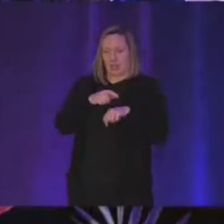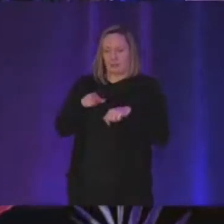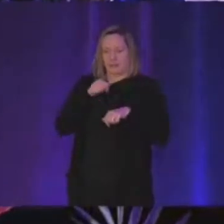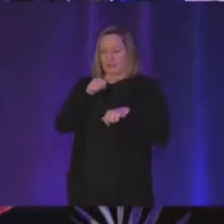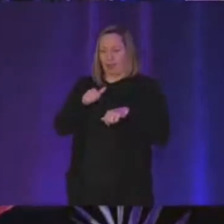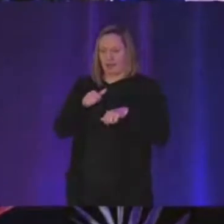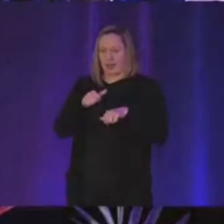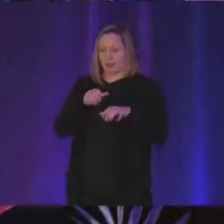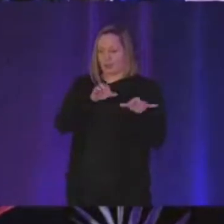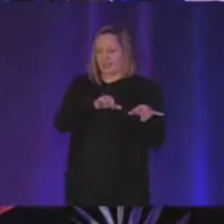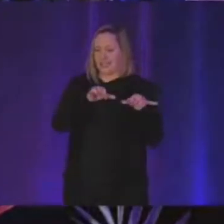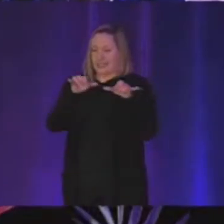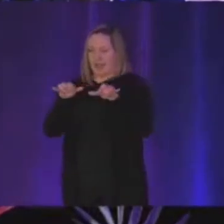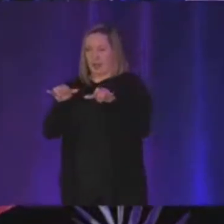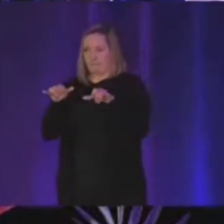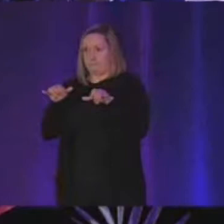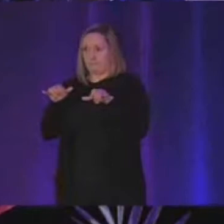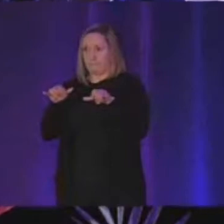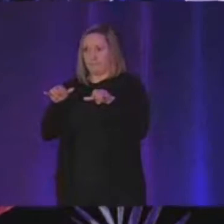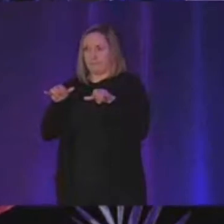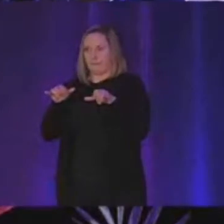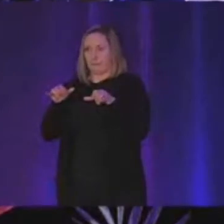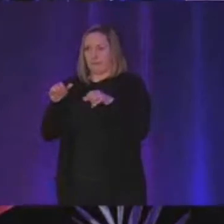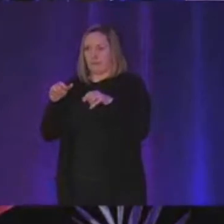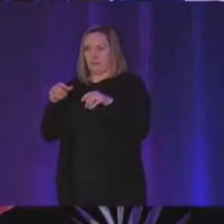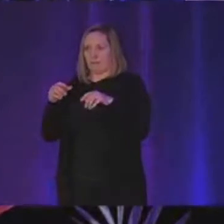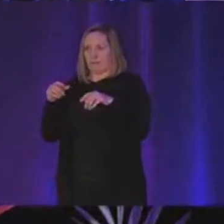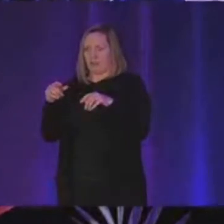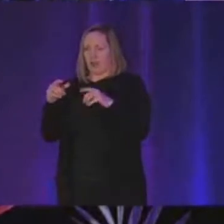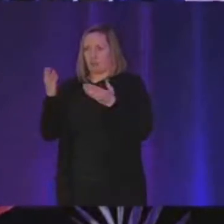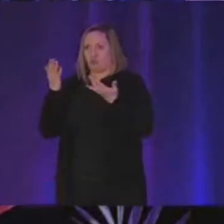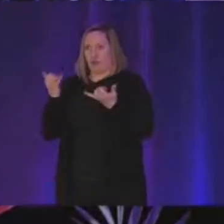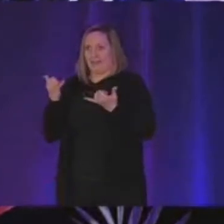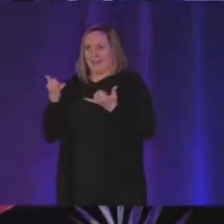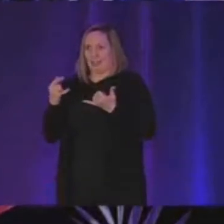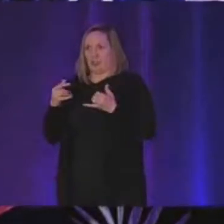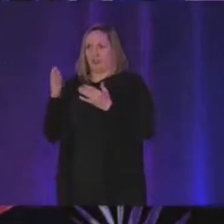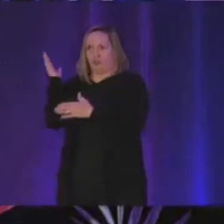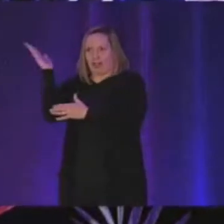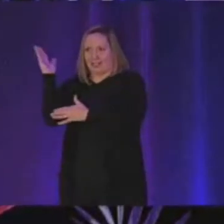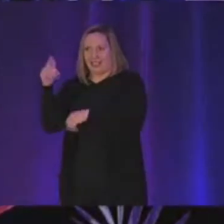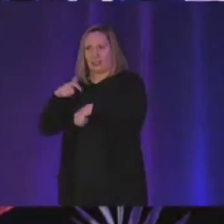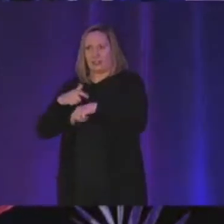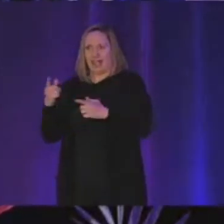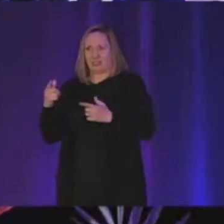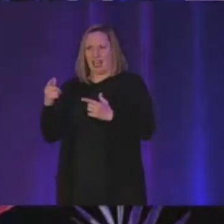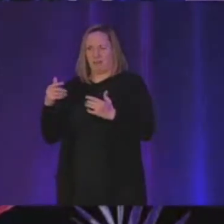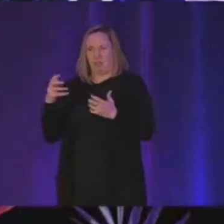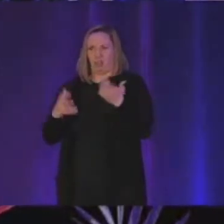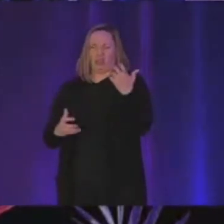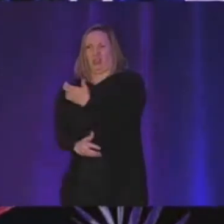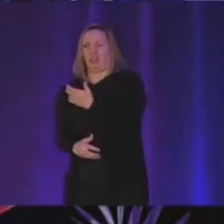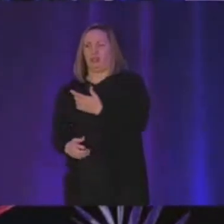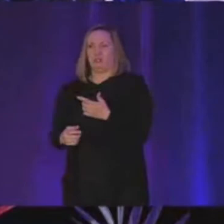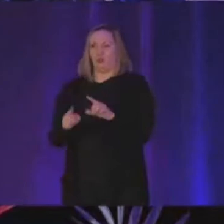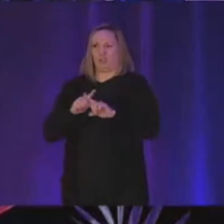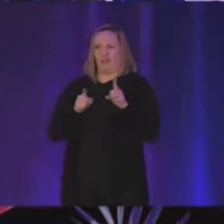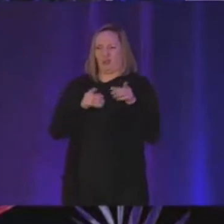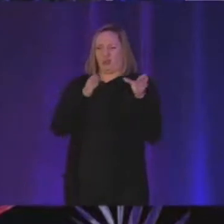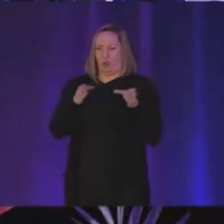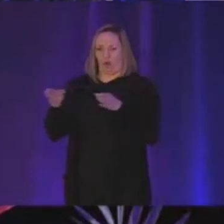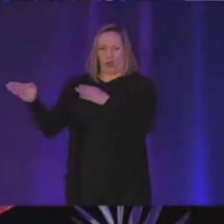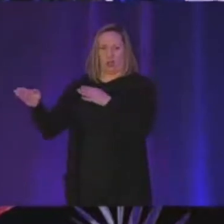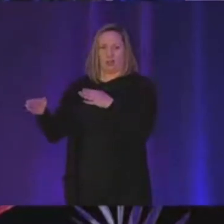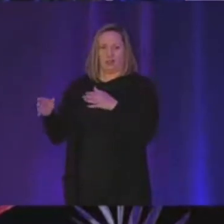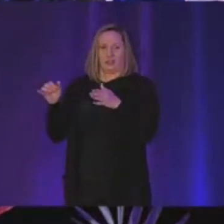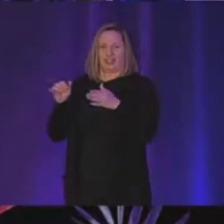uh the same as the presentation timestamp and they're like in different orders so this is uh our first like mind